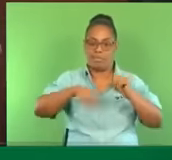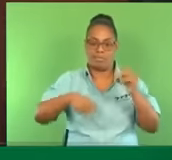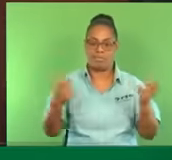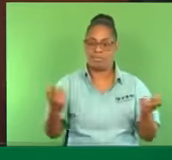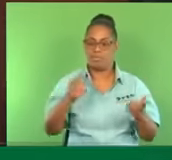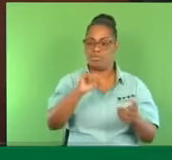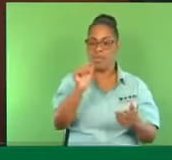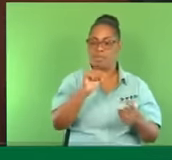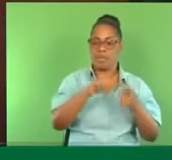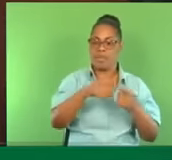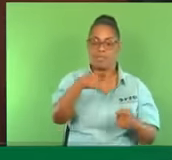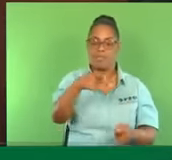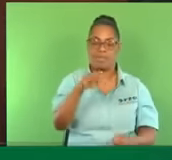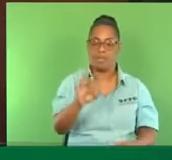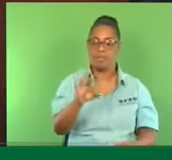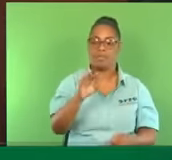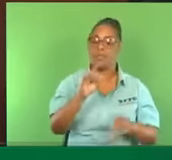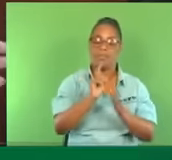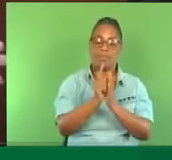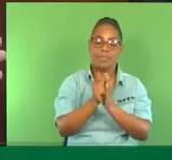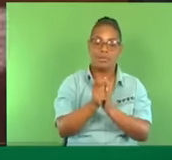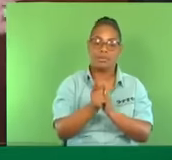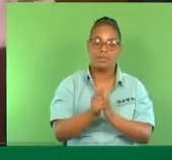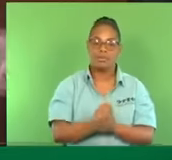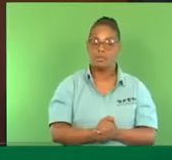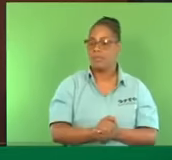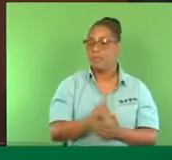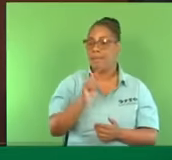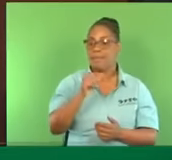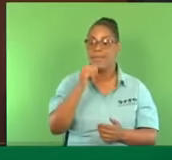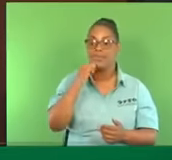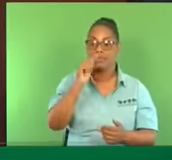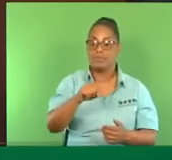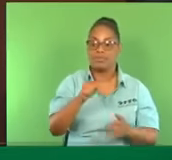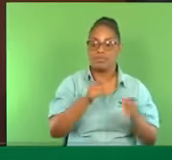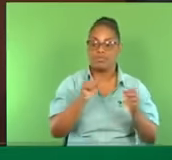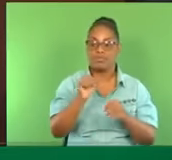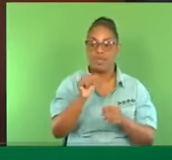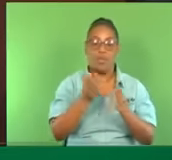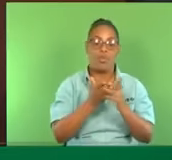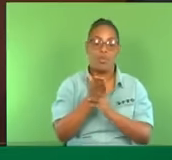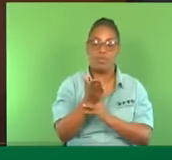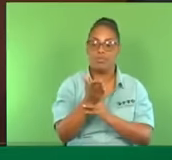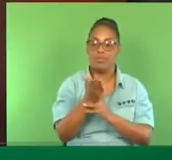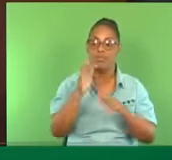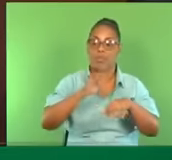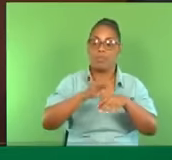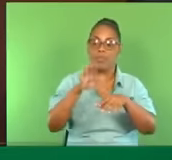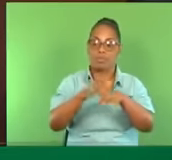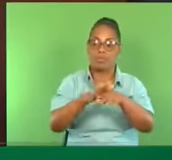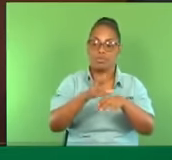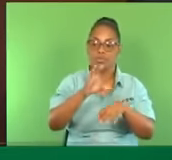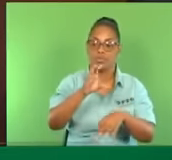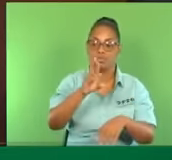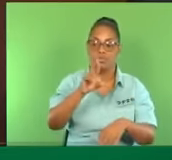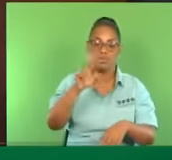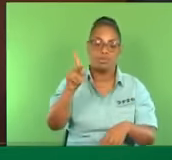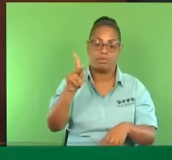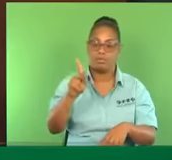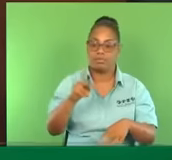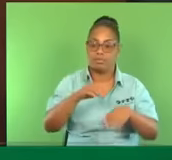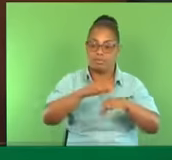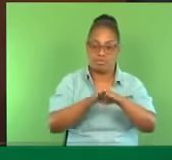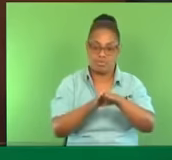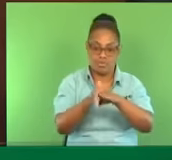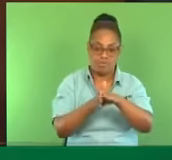to Point 14, I'm afraid, if we have to pass through the Mosquito Crack. The Minister told us about drainage and bridges and